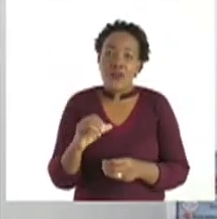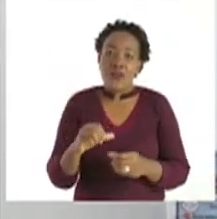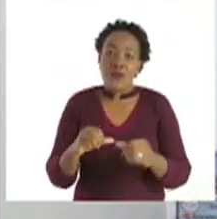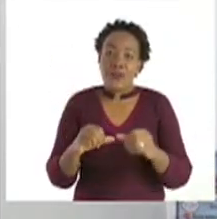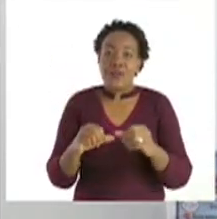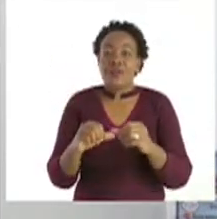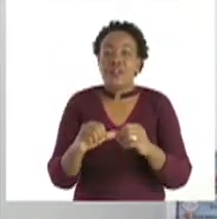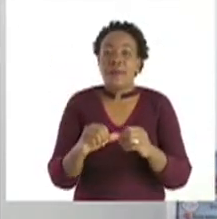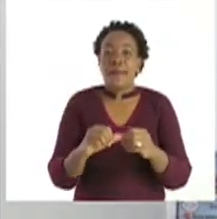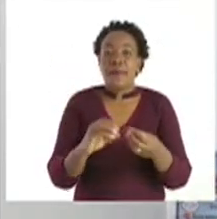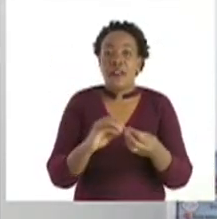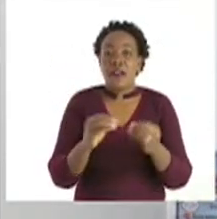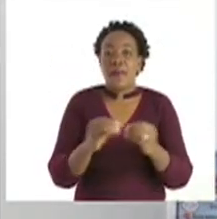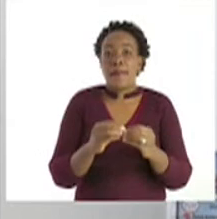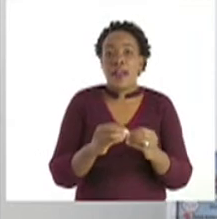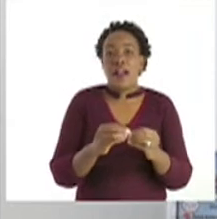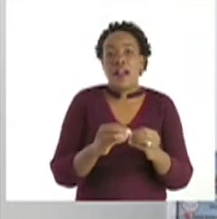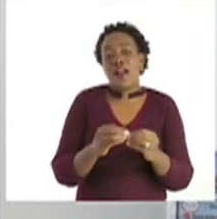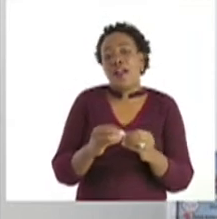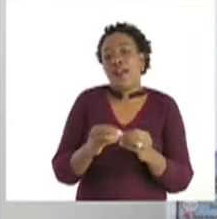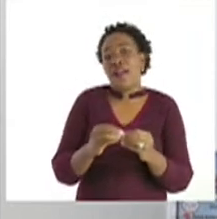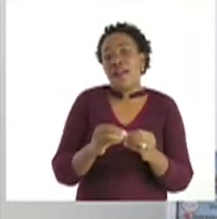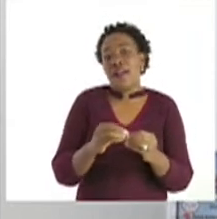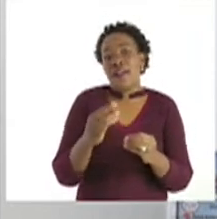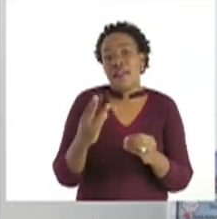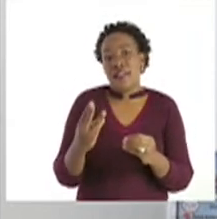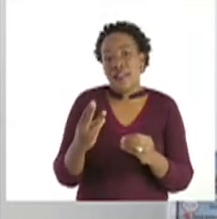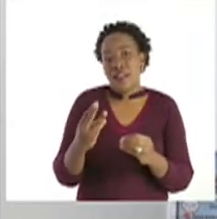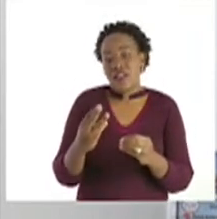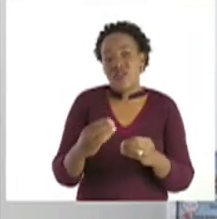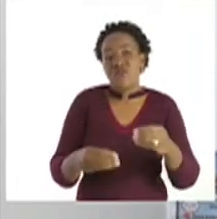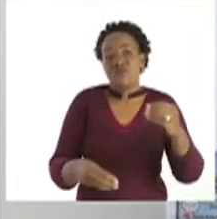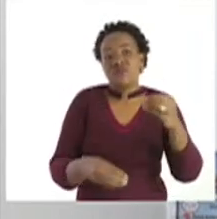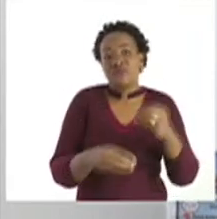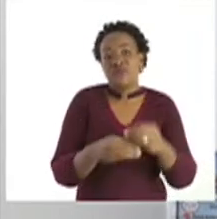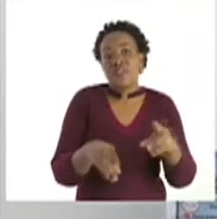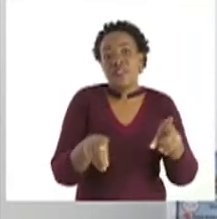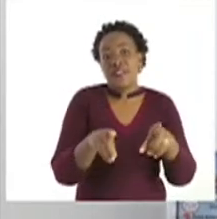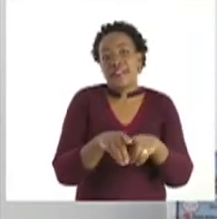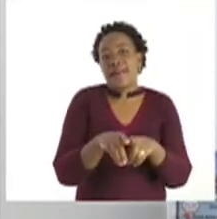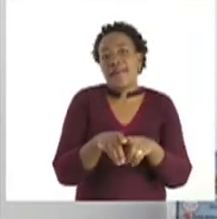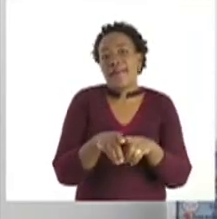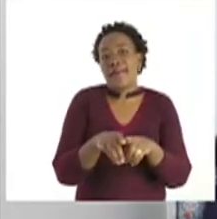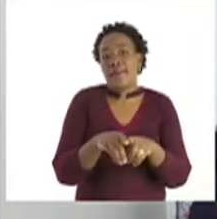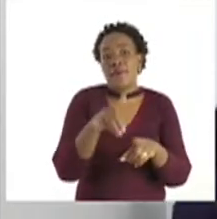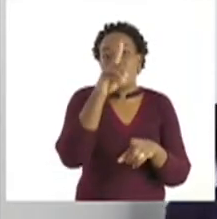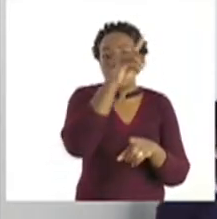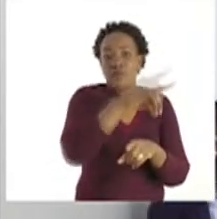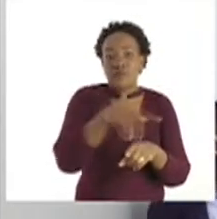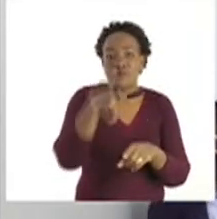also put the 2 circles. Okay.